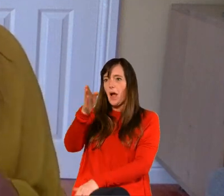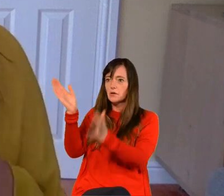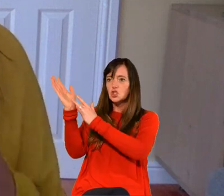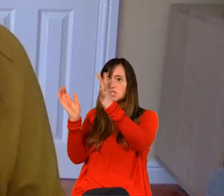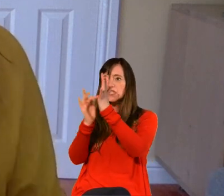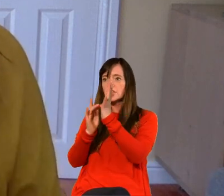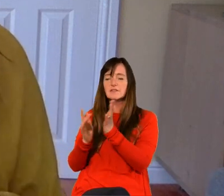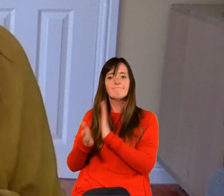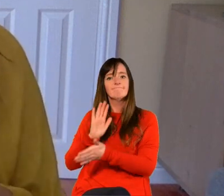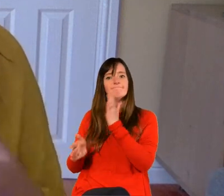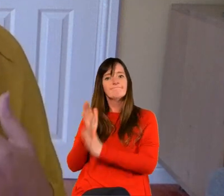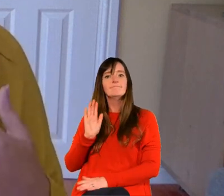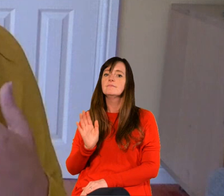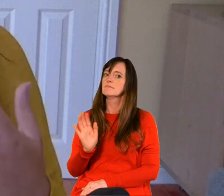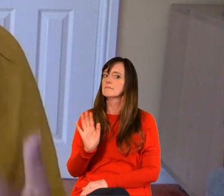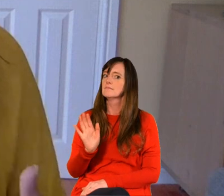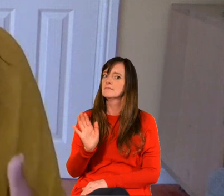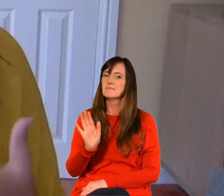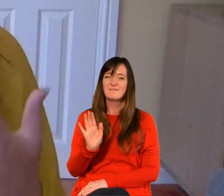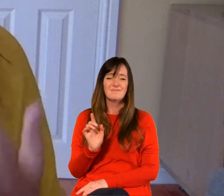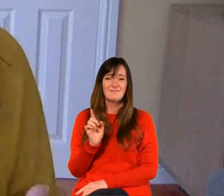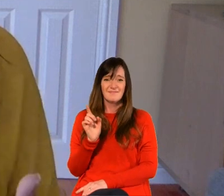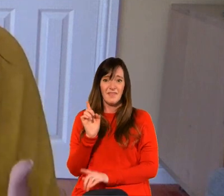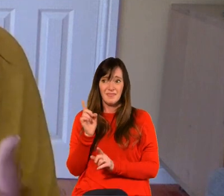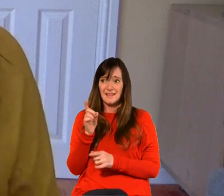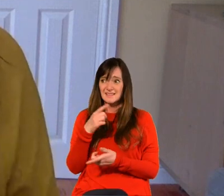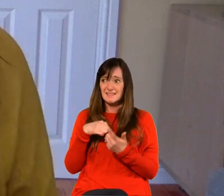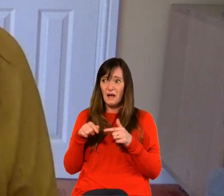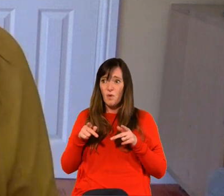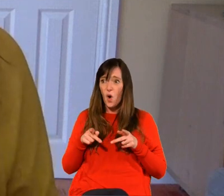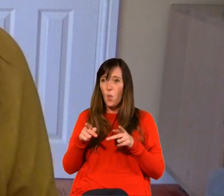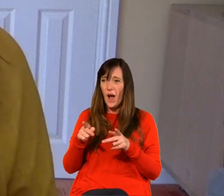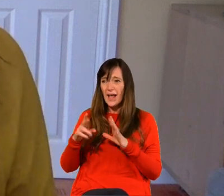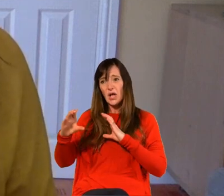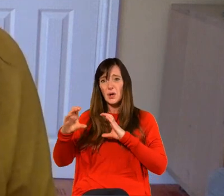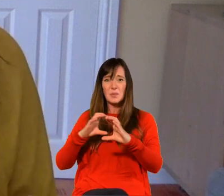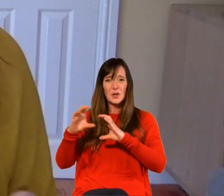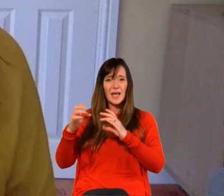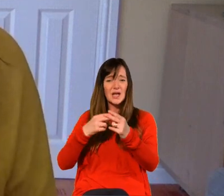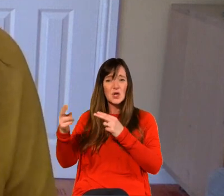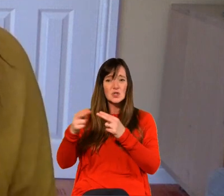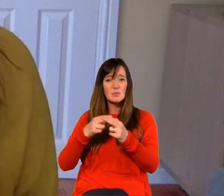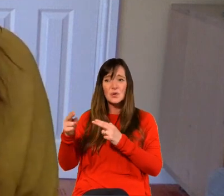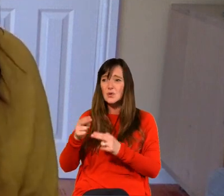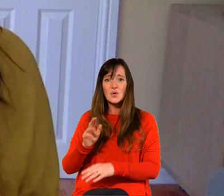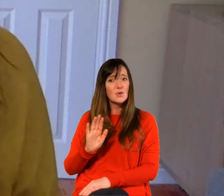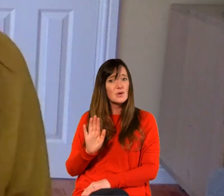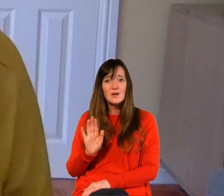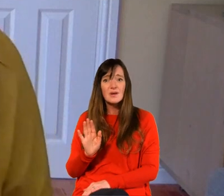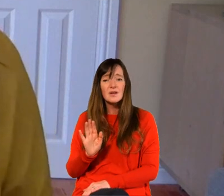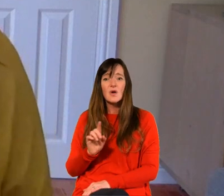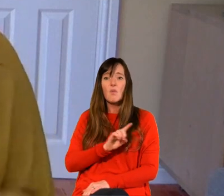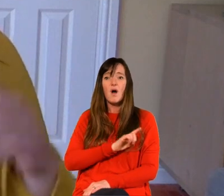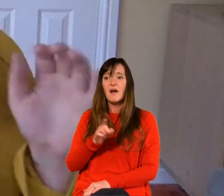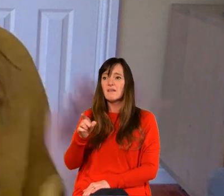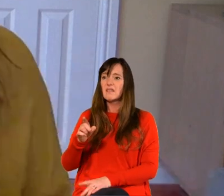and if that's the way in which we think what it looks like to communicate the gospel then of course that's going to be hard-hitting because they might just be